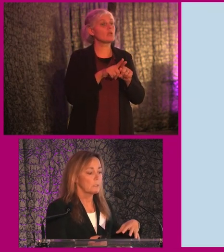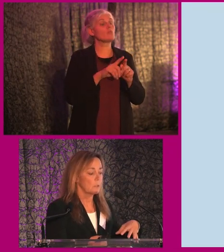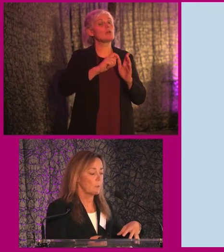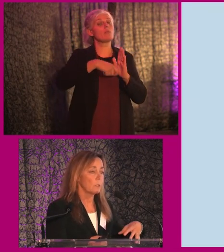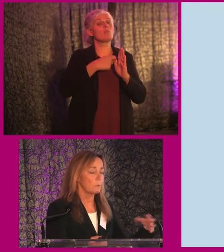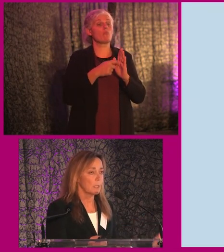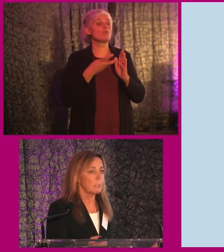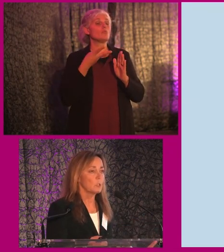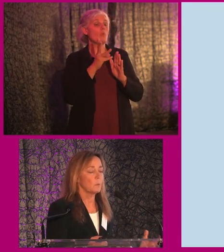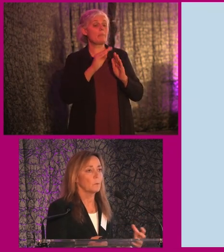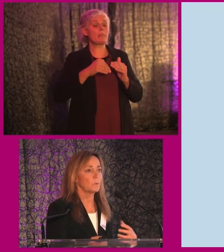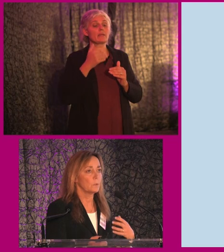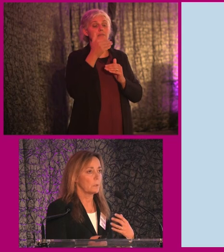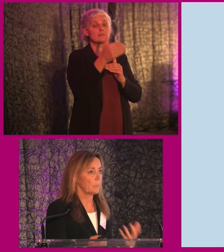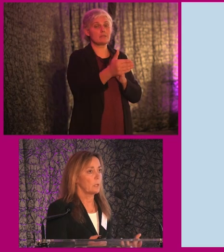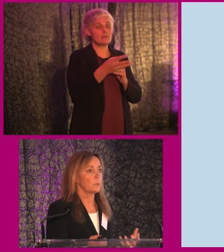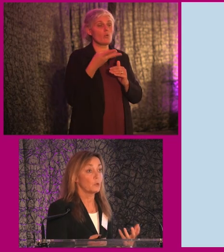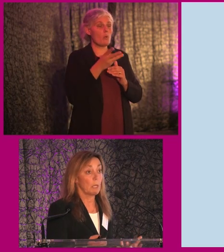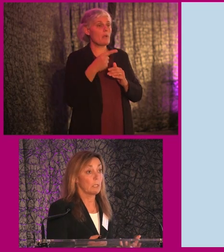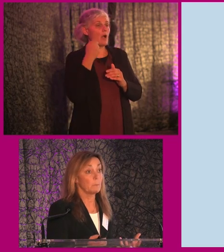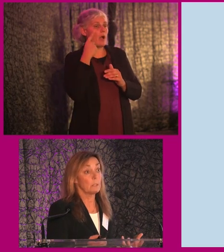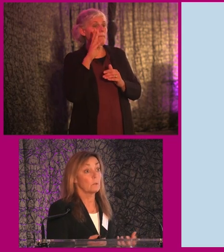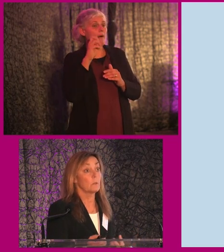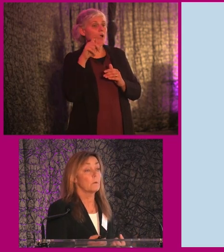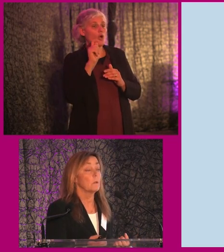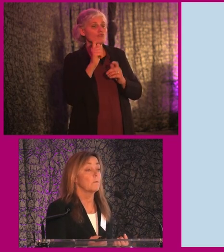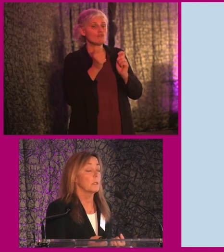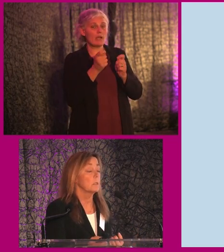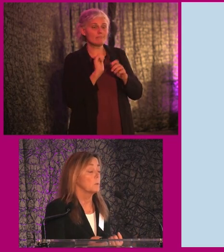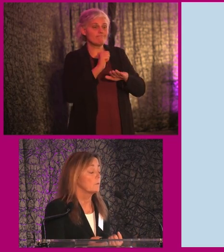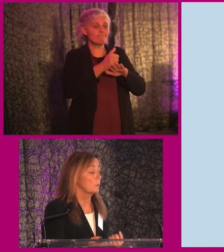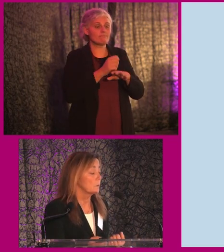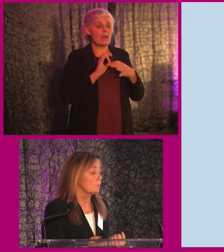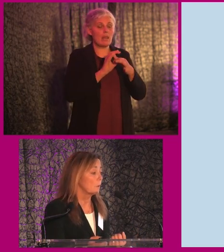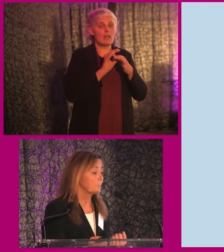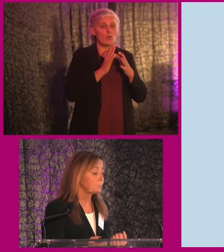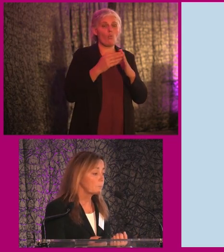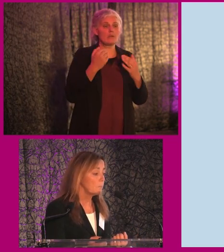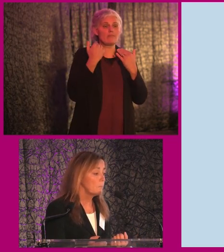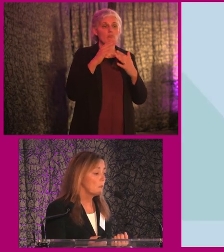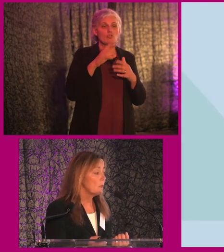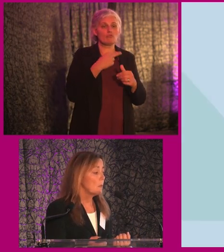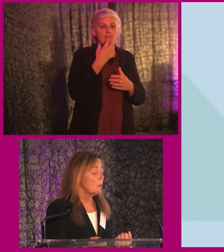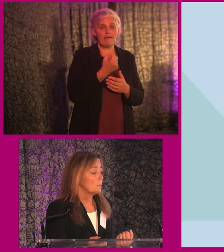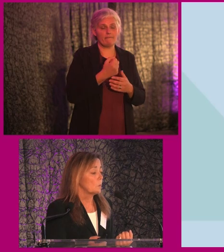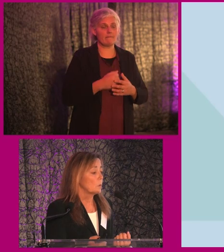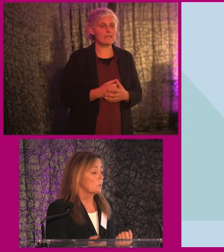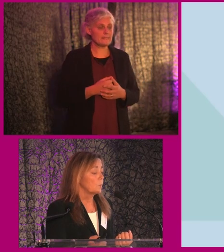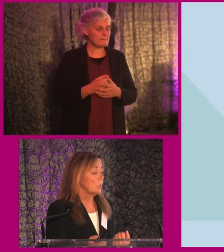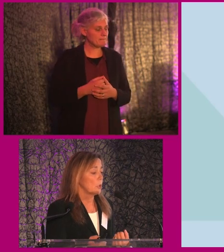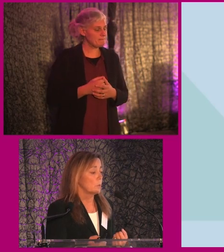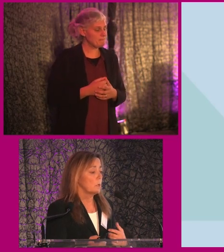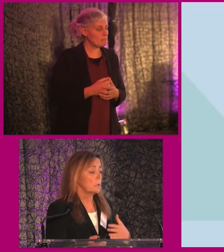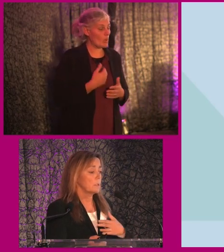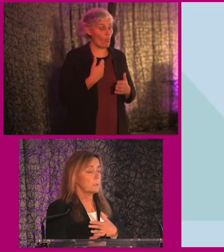is going into the next stage. We will also do some pilot trainings based on the facts that we have found so far. So what have